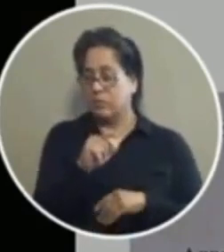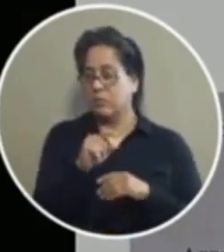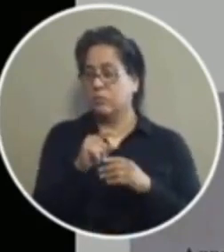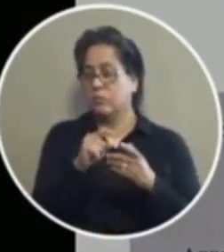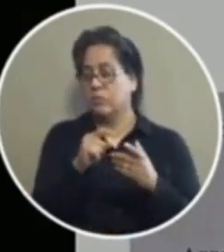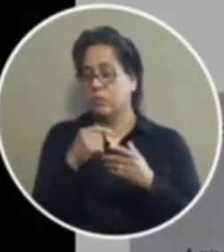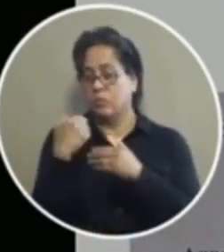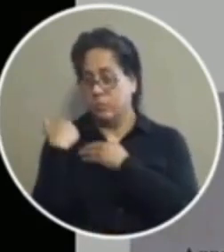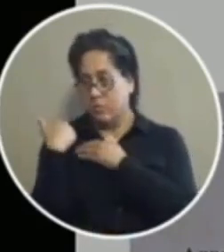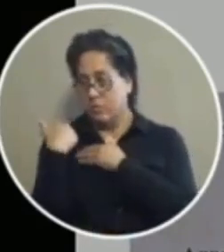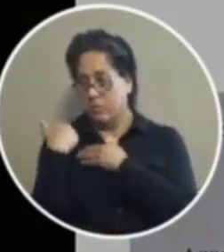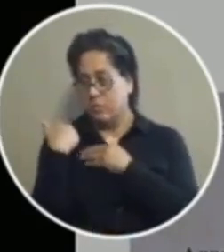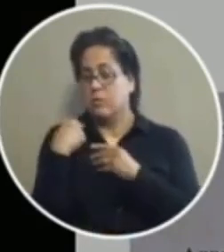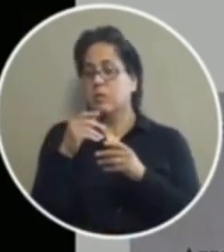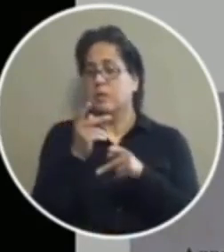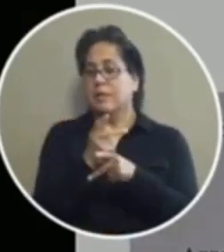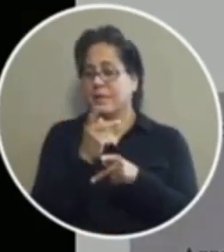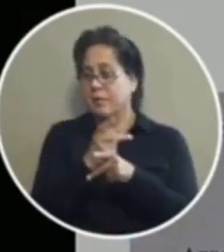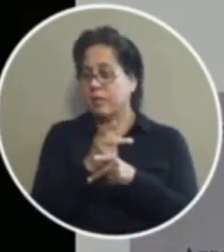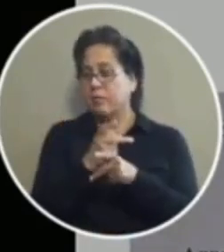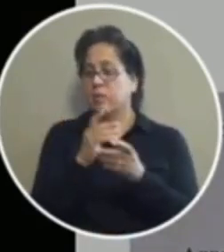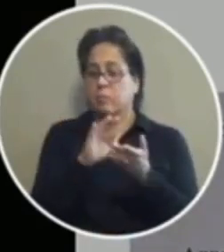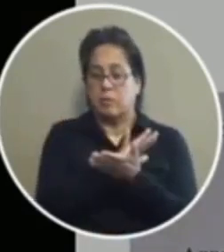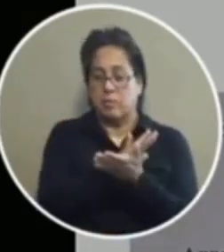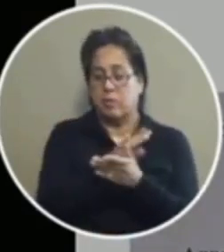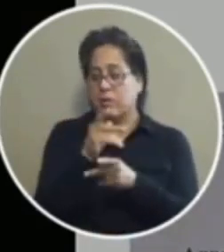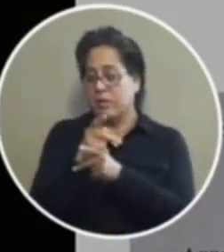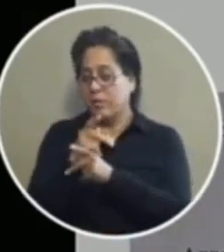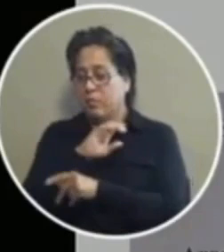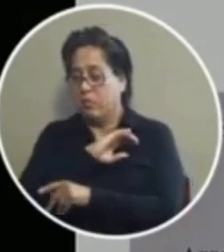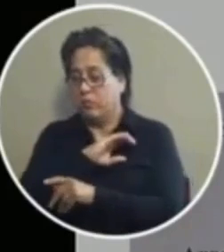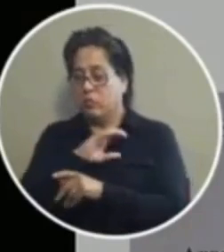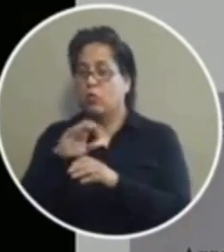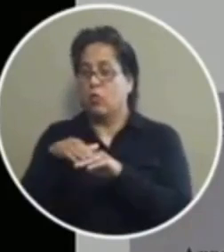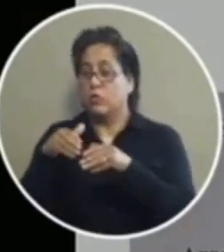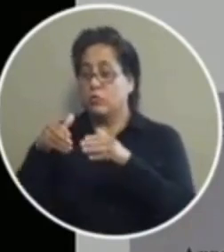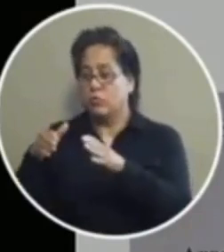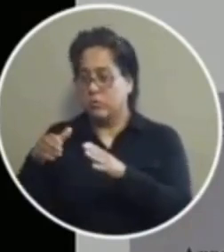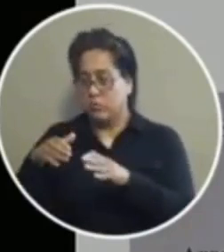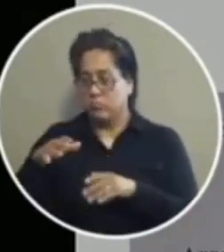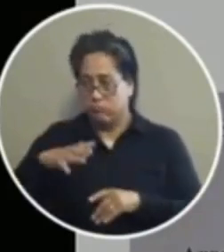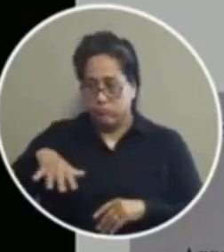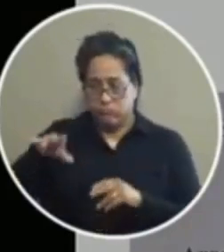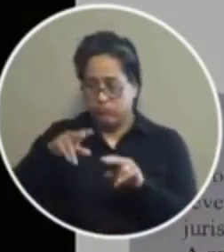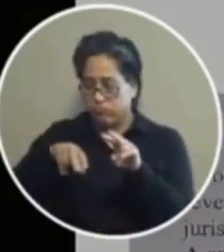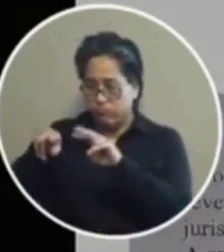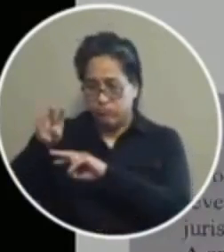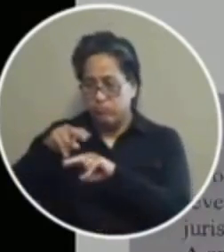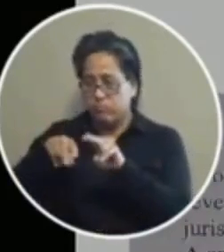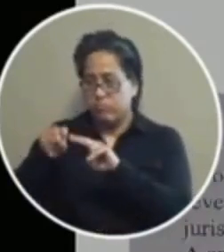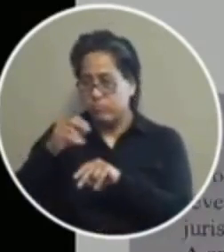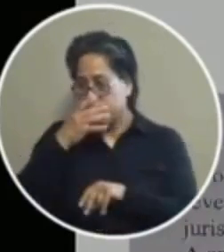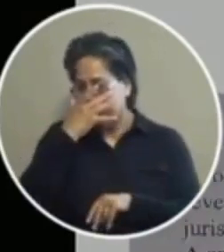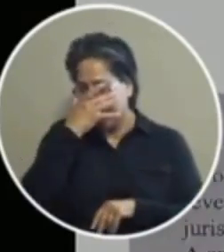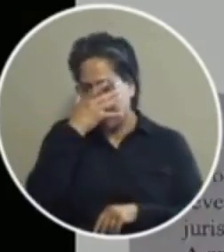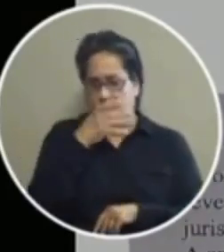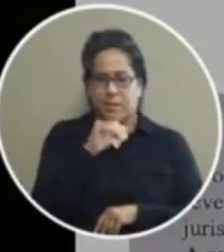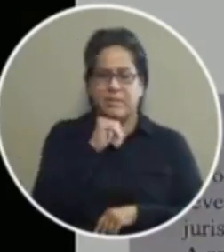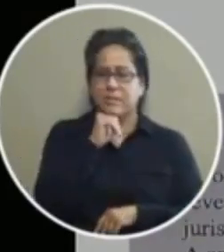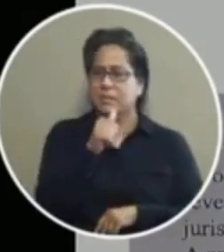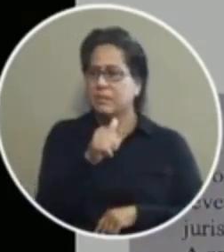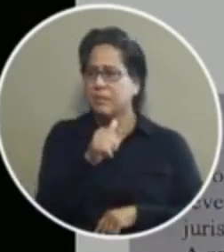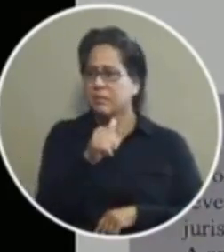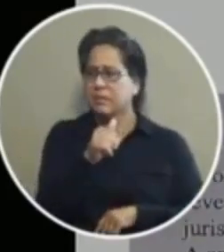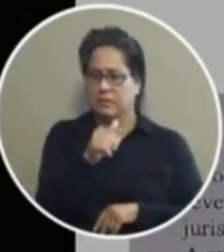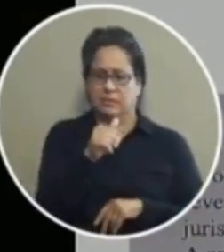having the ability to by keeping our streets safer by keeping officers on the streets um you know it's not good